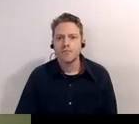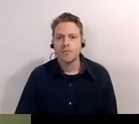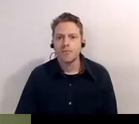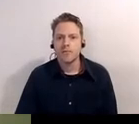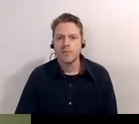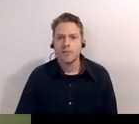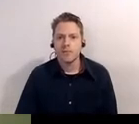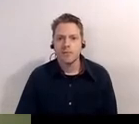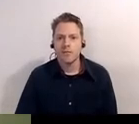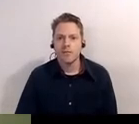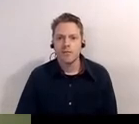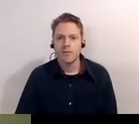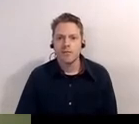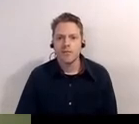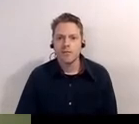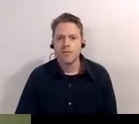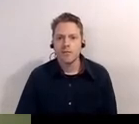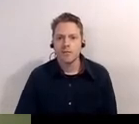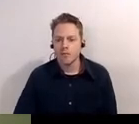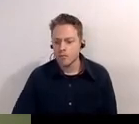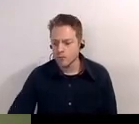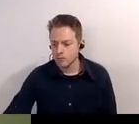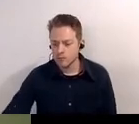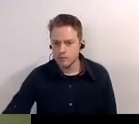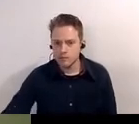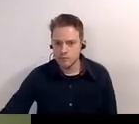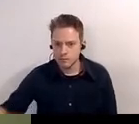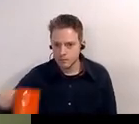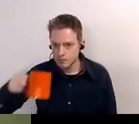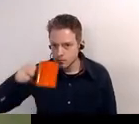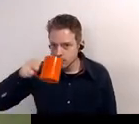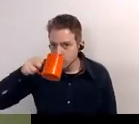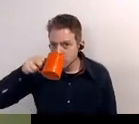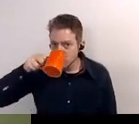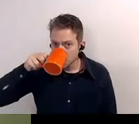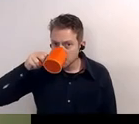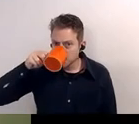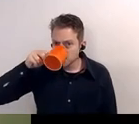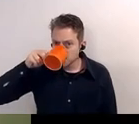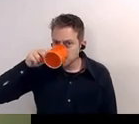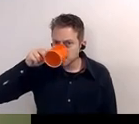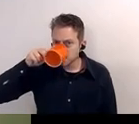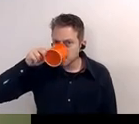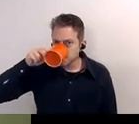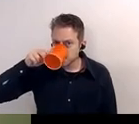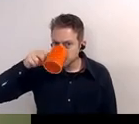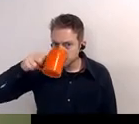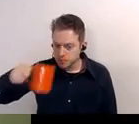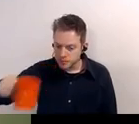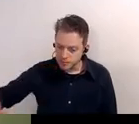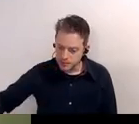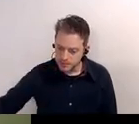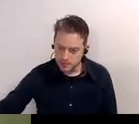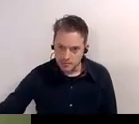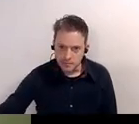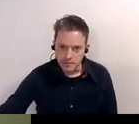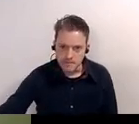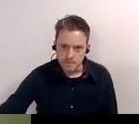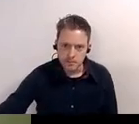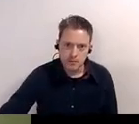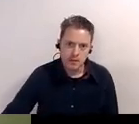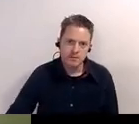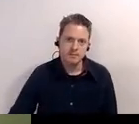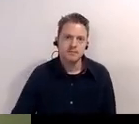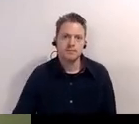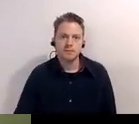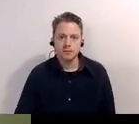of schools in durham public agencies uh police department and fire department that was all mud evans we